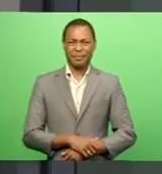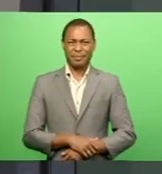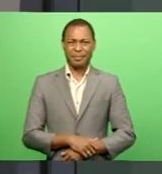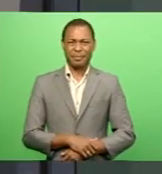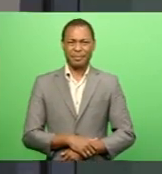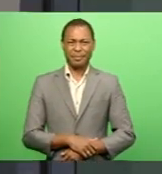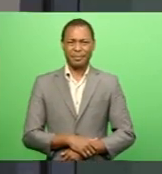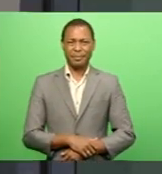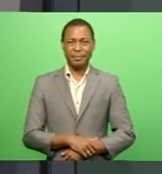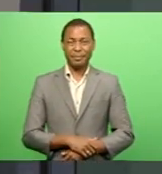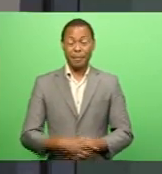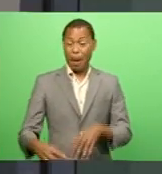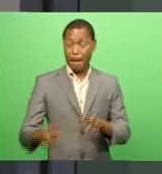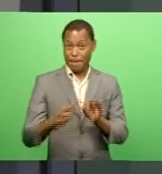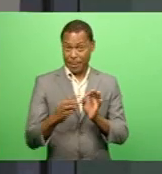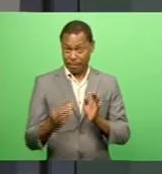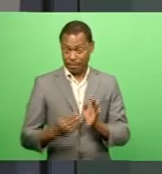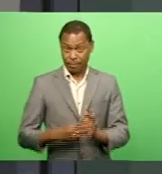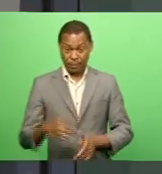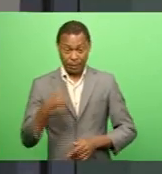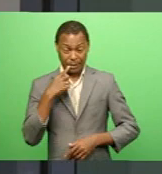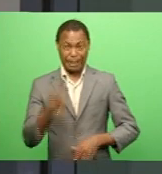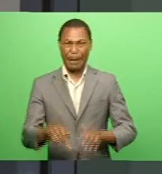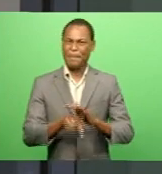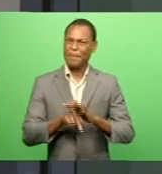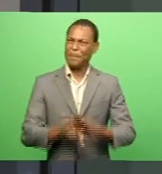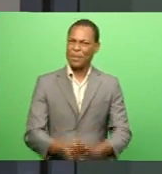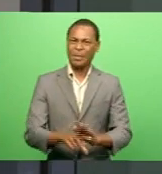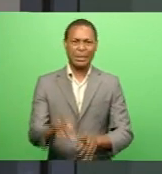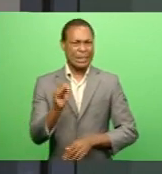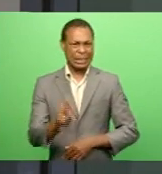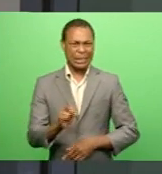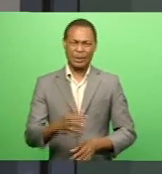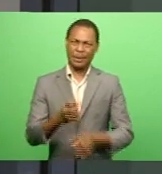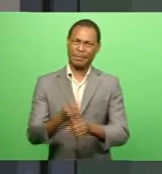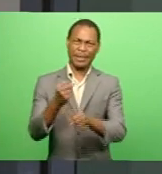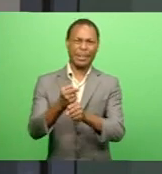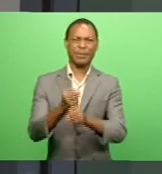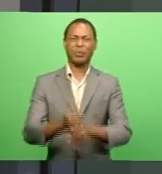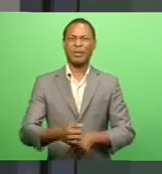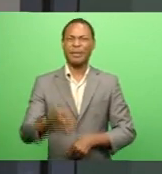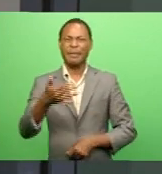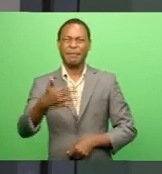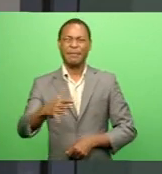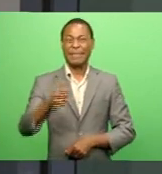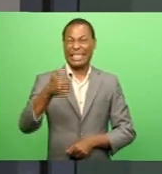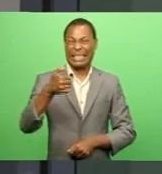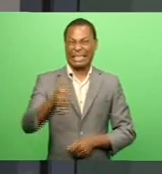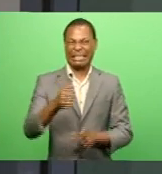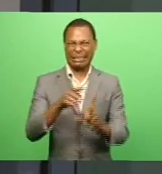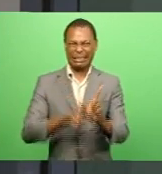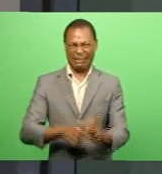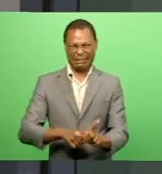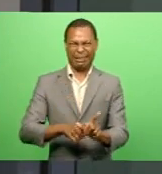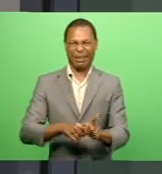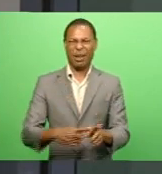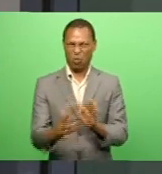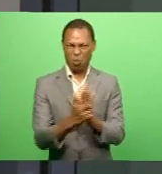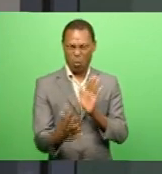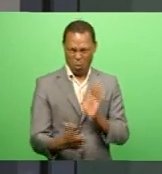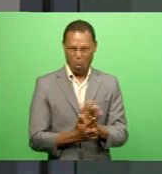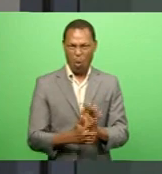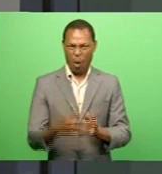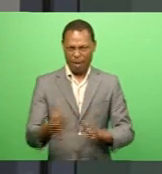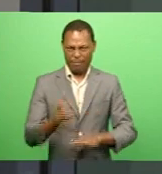The Prime Minister highlighted the pressing need to update the 56-year-old legislation That is governing the Fiji police force